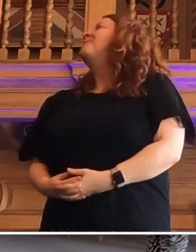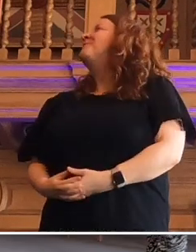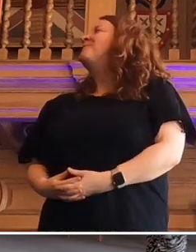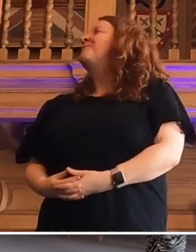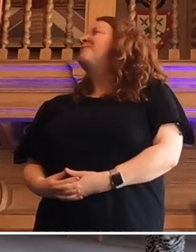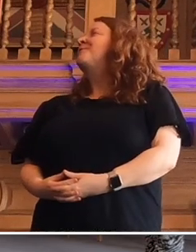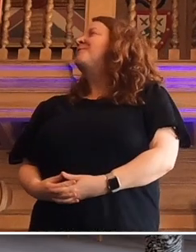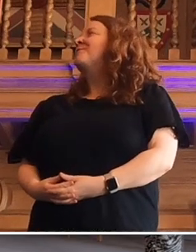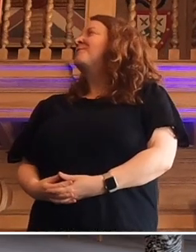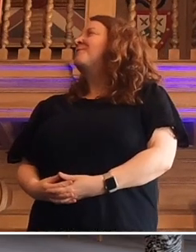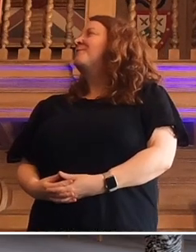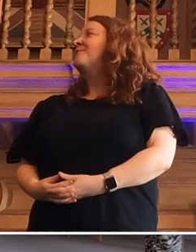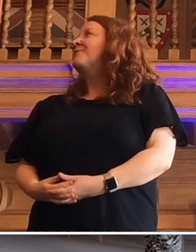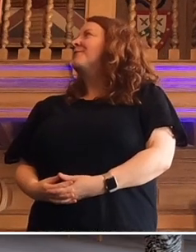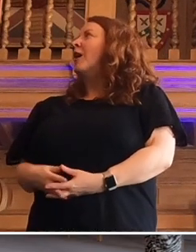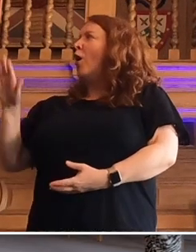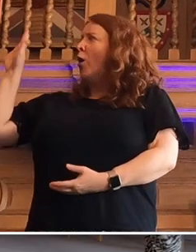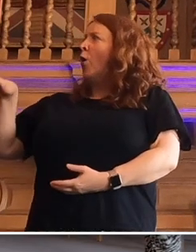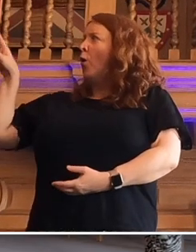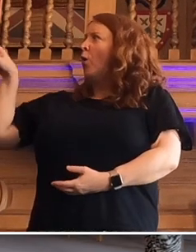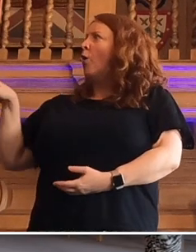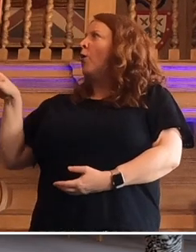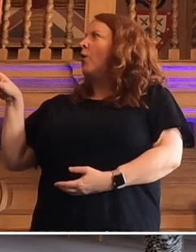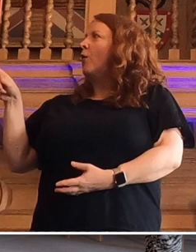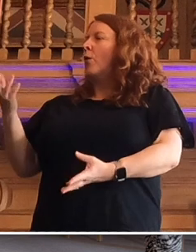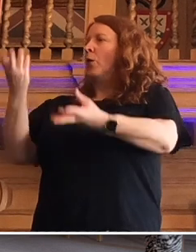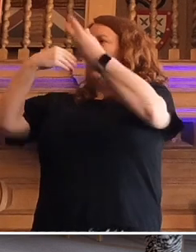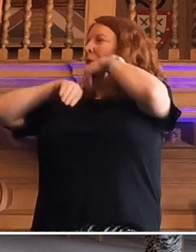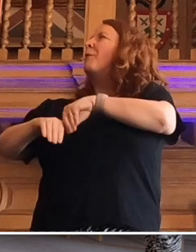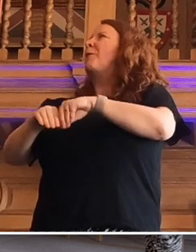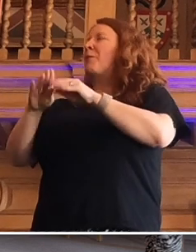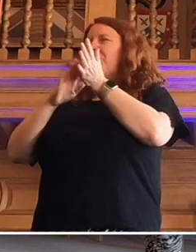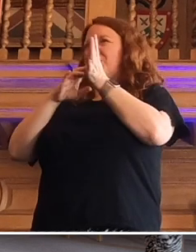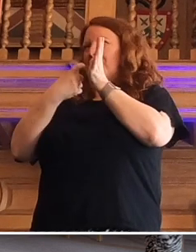So all of these places have taken this on.